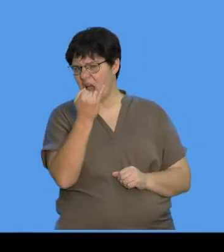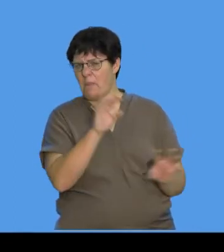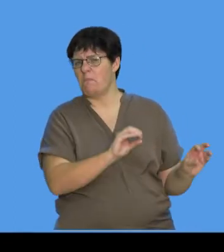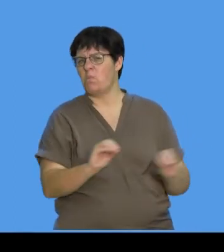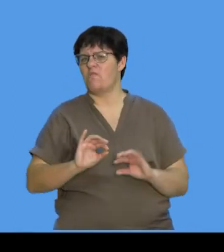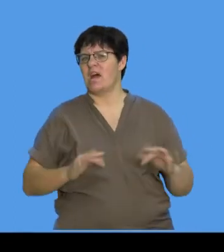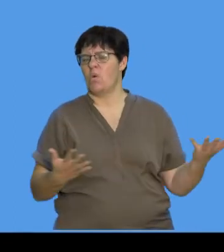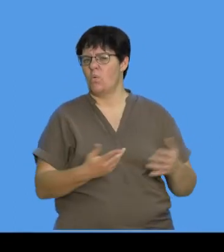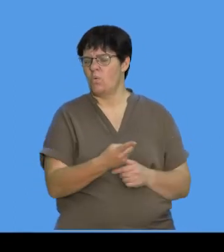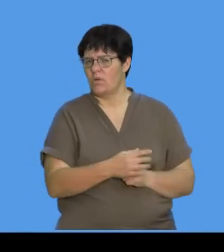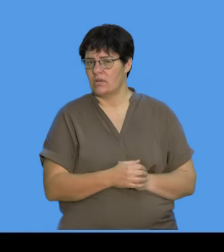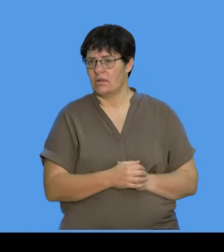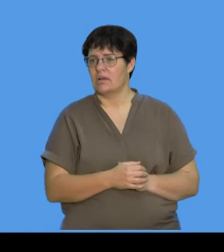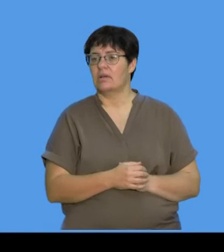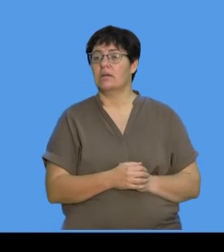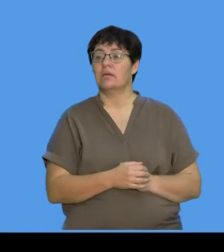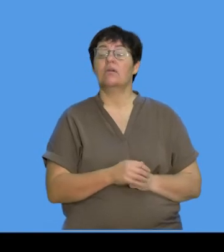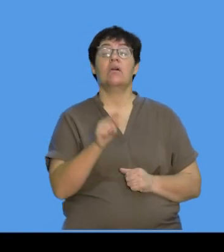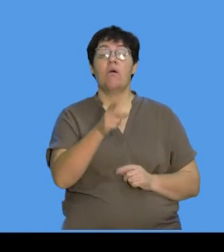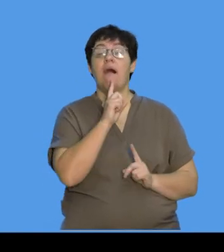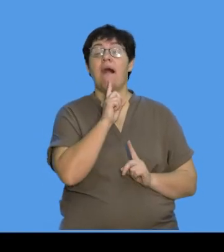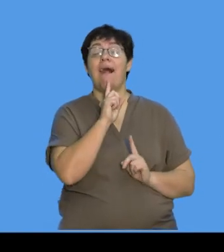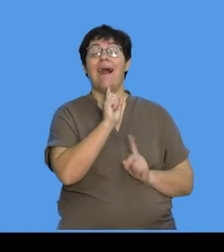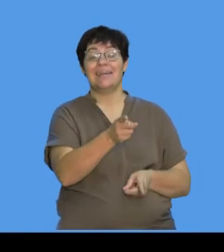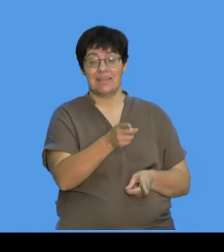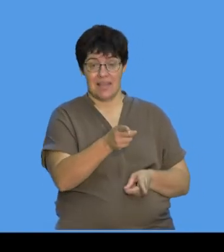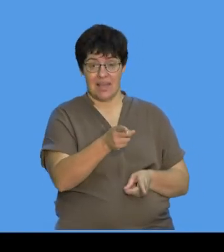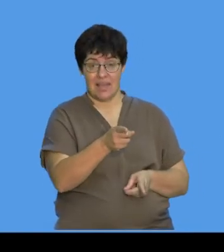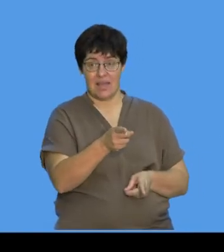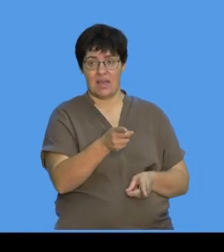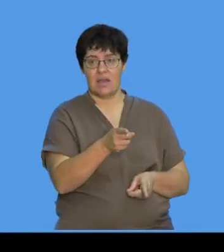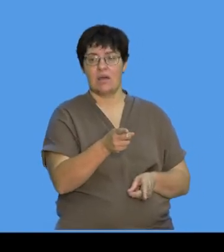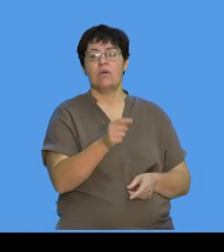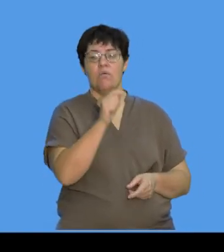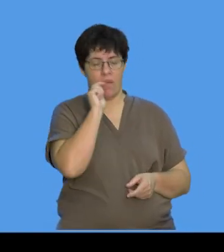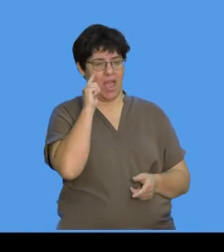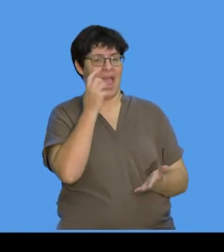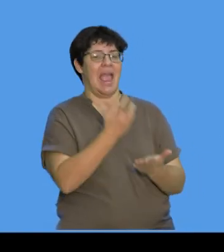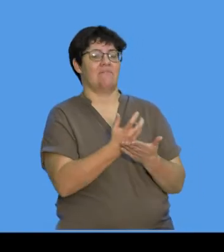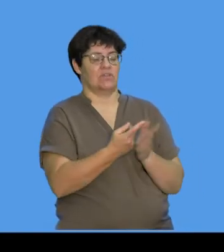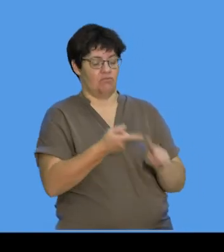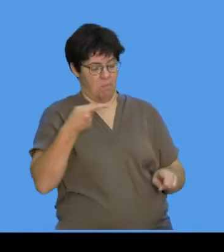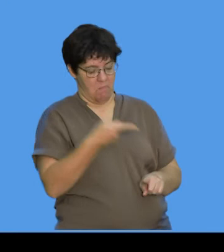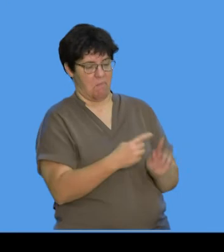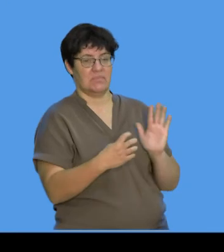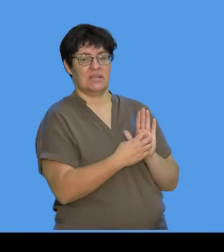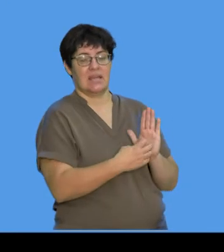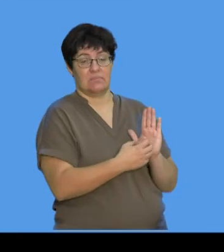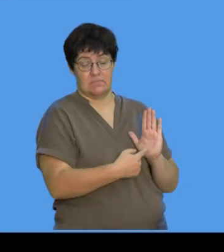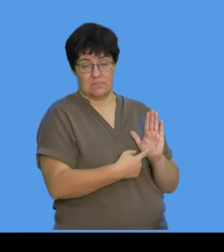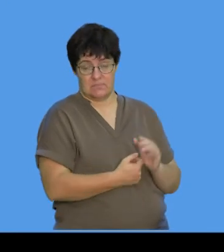of how it moves? And it says here, in your answer, use evidence from the diagram.